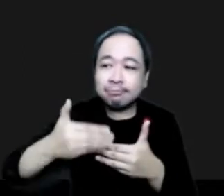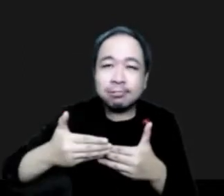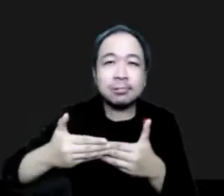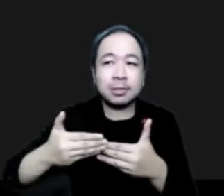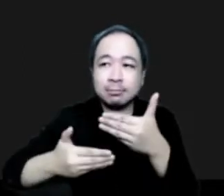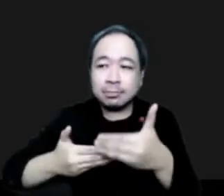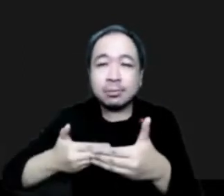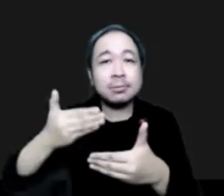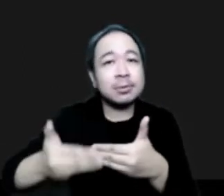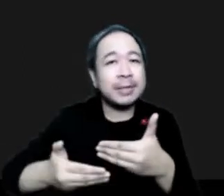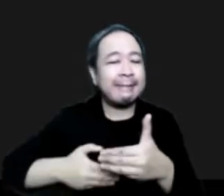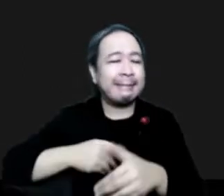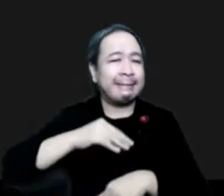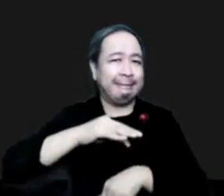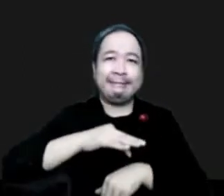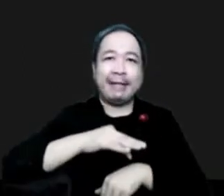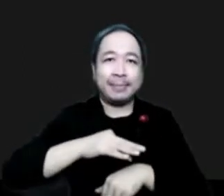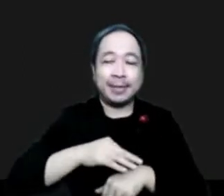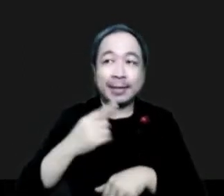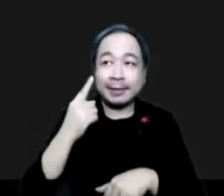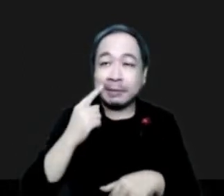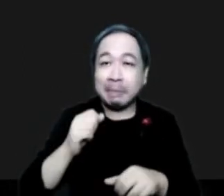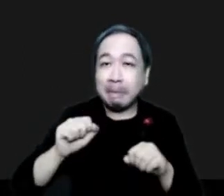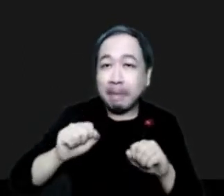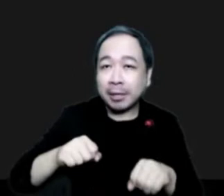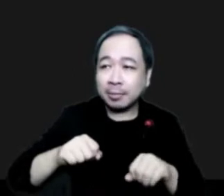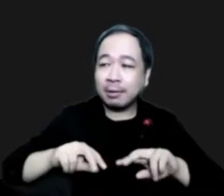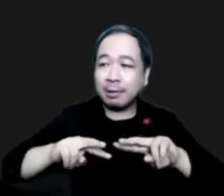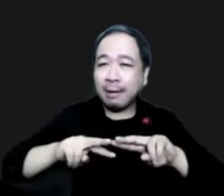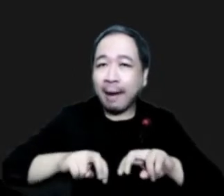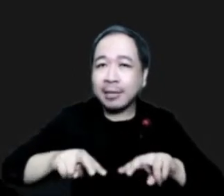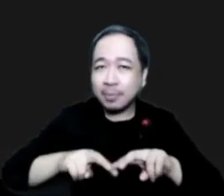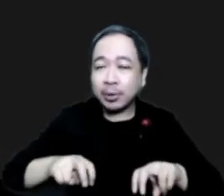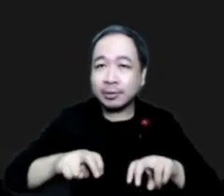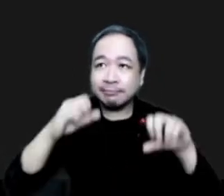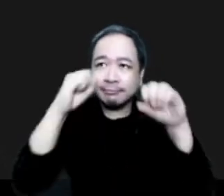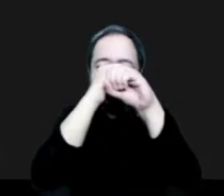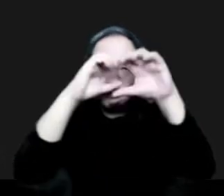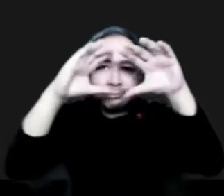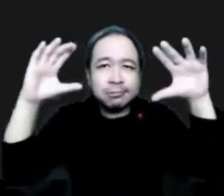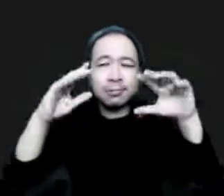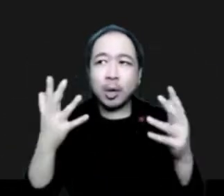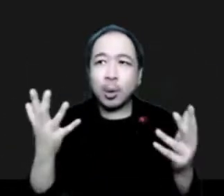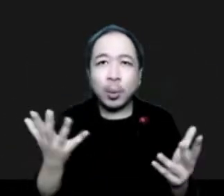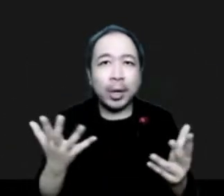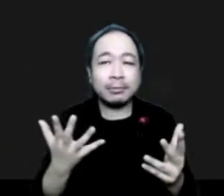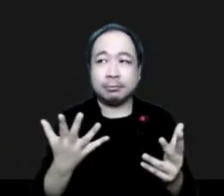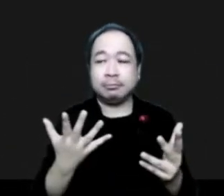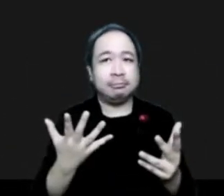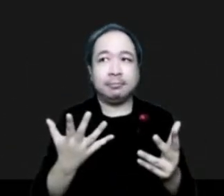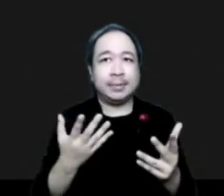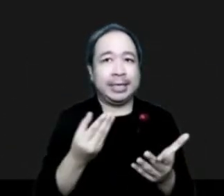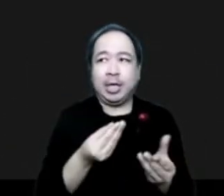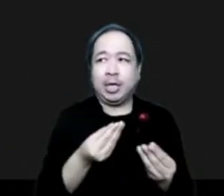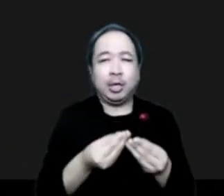those fuels and potential analysis to get an idea of where resources, especially. This does have a